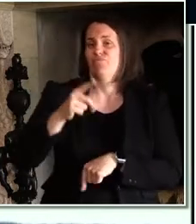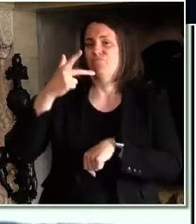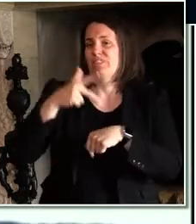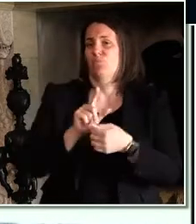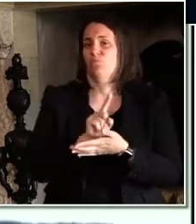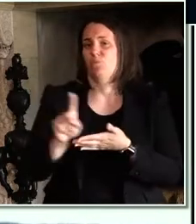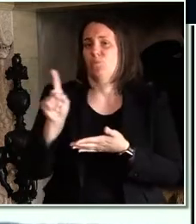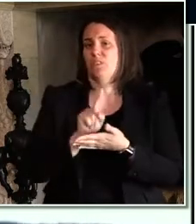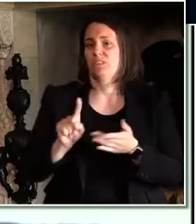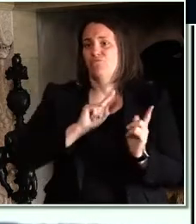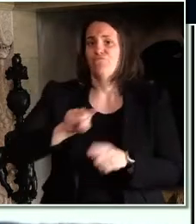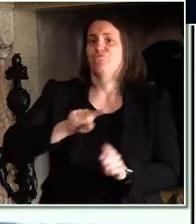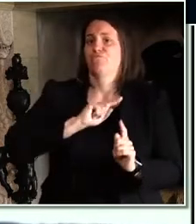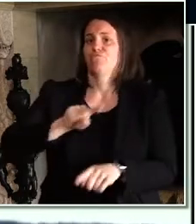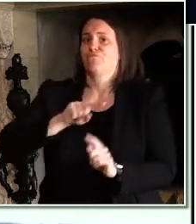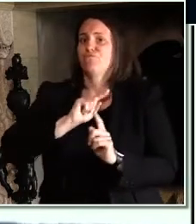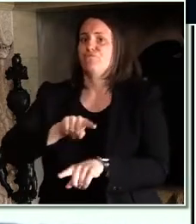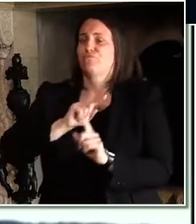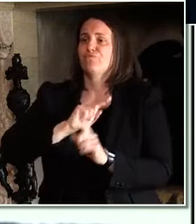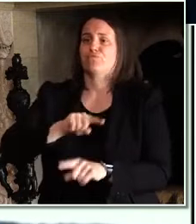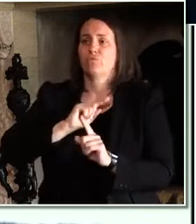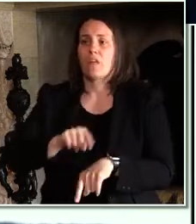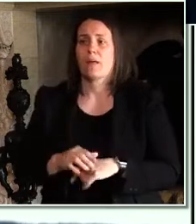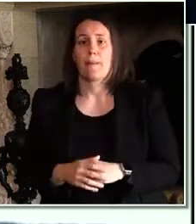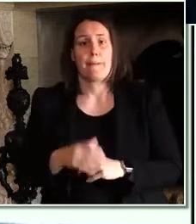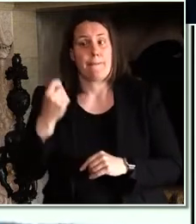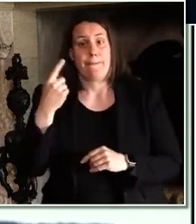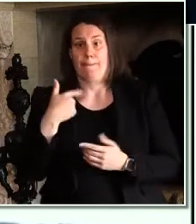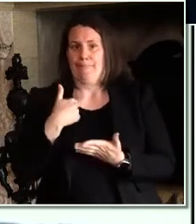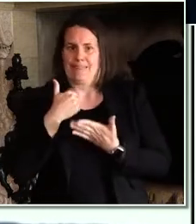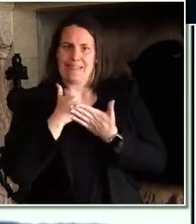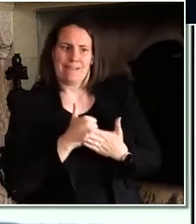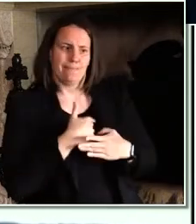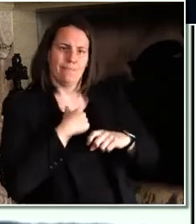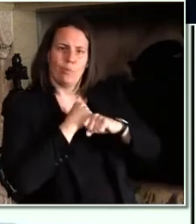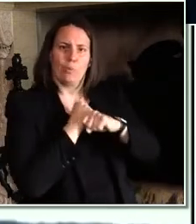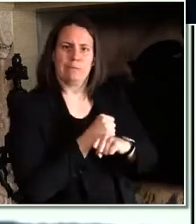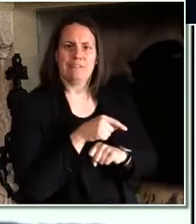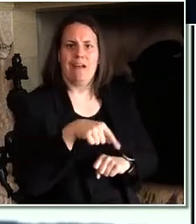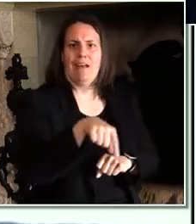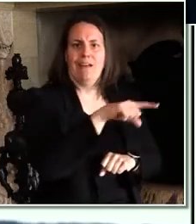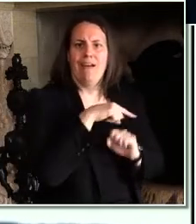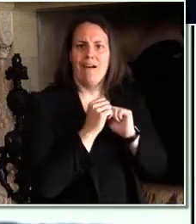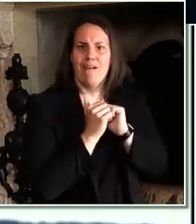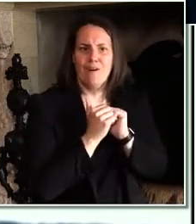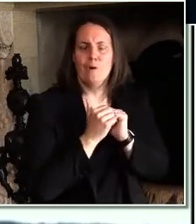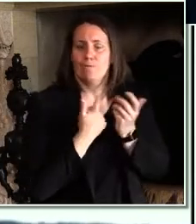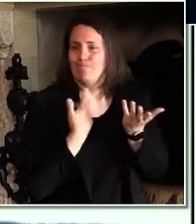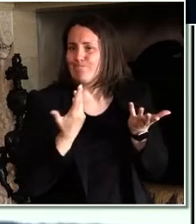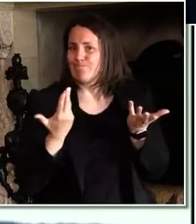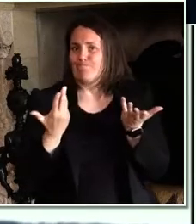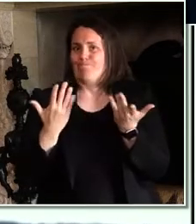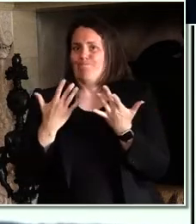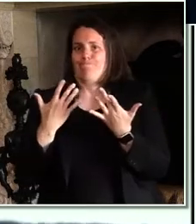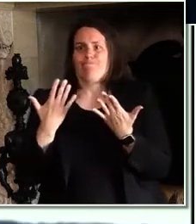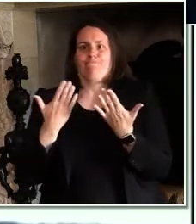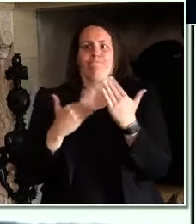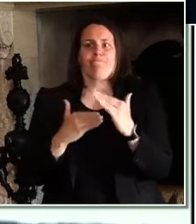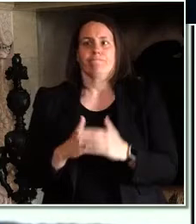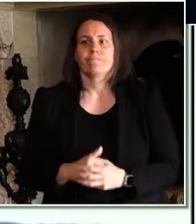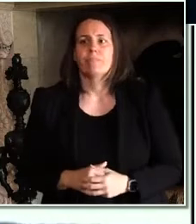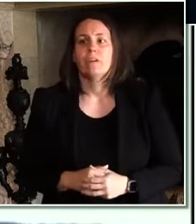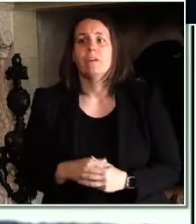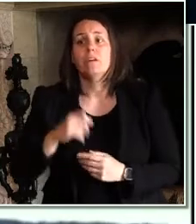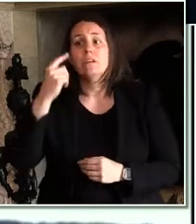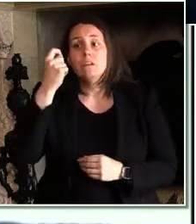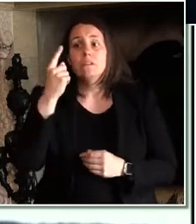but we do everything reasonable to protect them. For the minority who can do dialysis at home, we're trying to minimize the